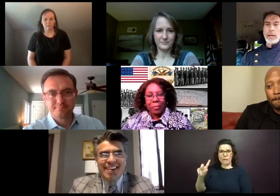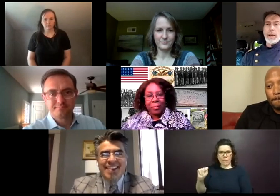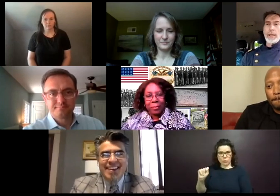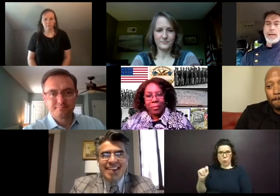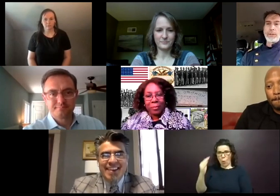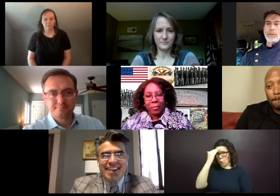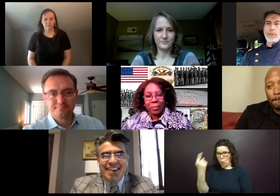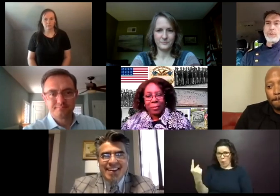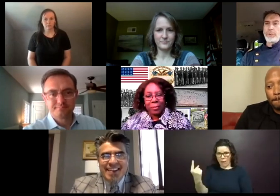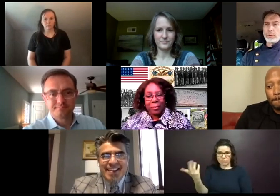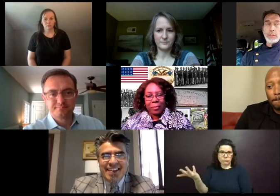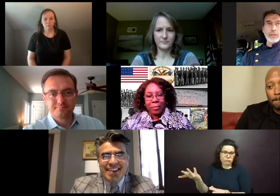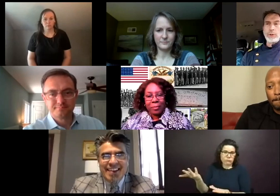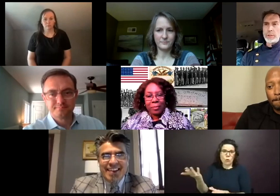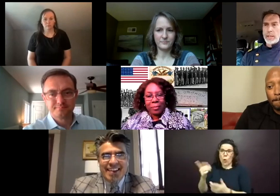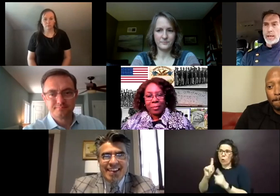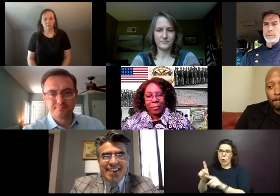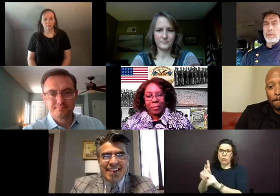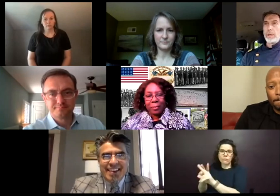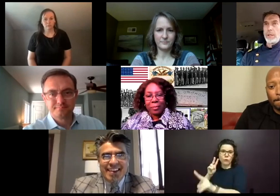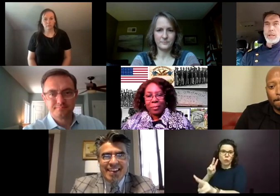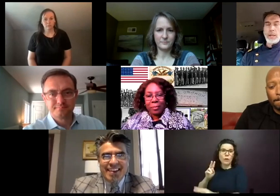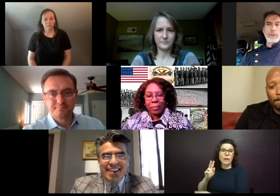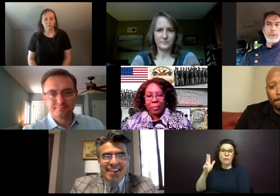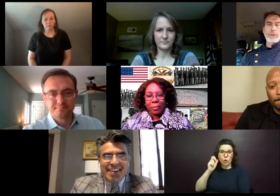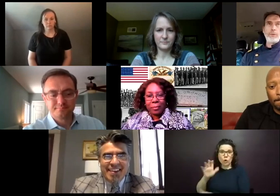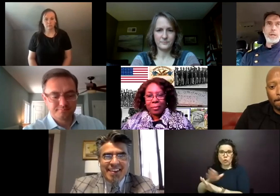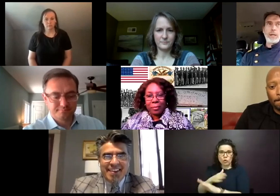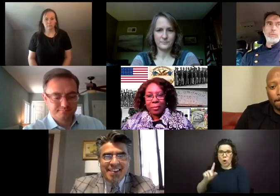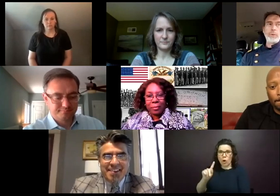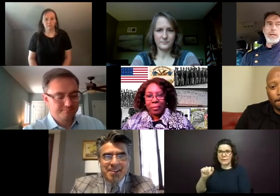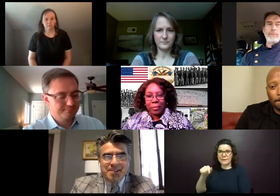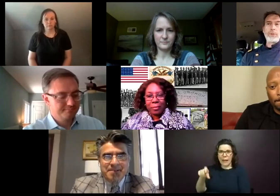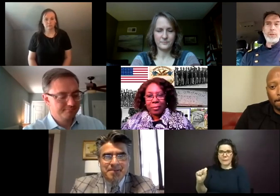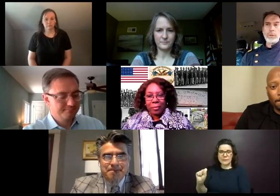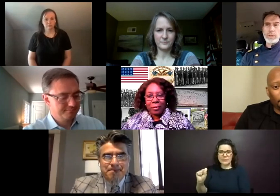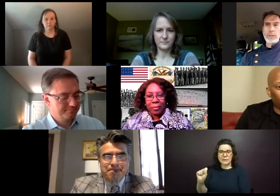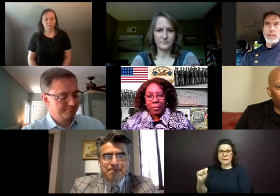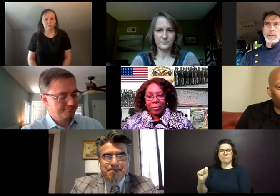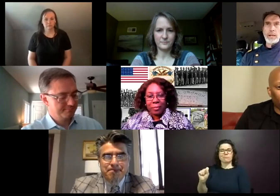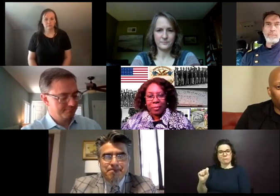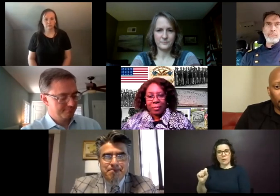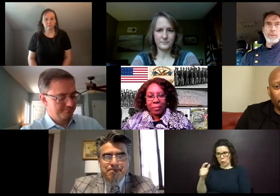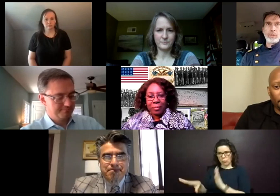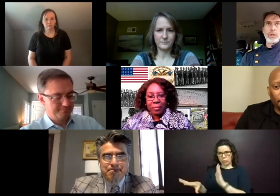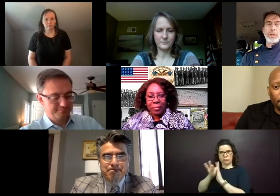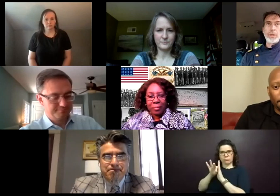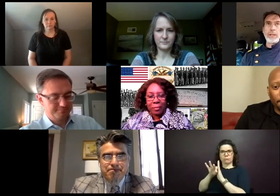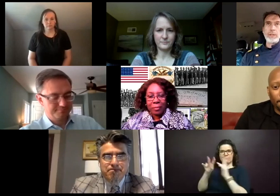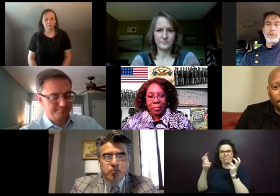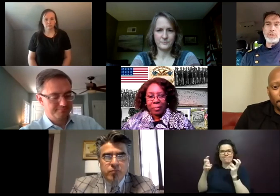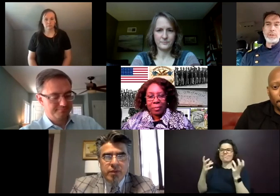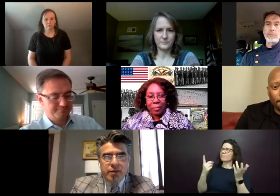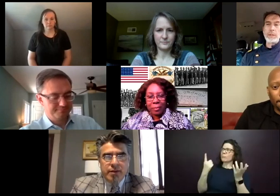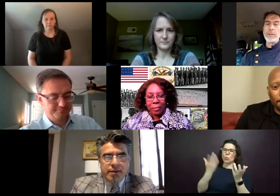and has gone to a funeral and has heard taps. And so, um, when I chose this, I, I, it's one of the